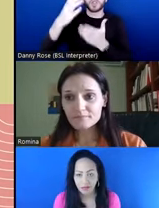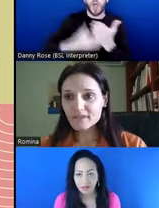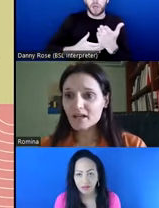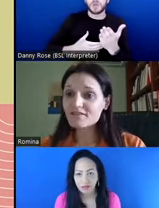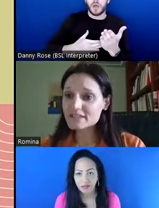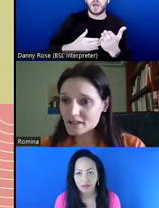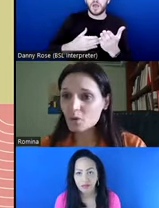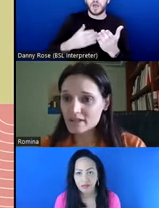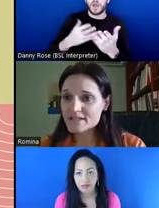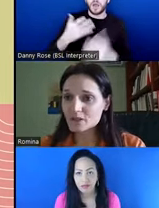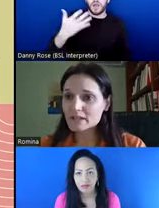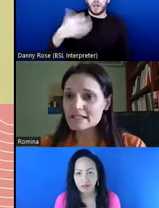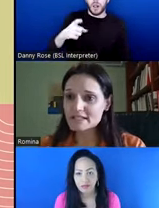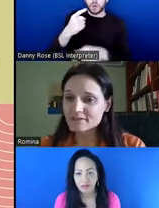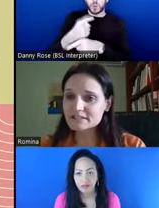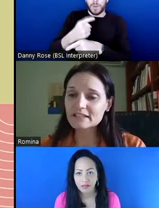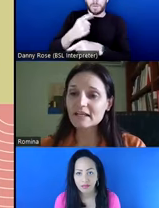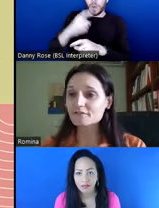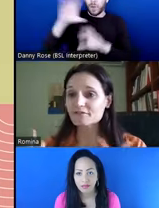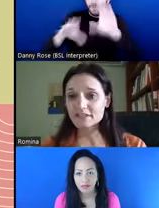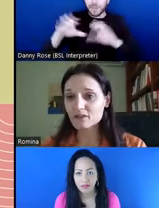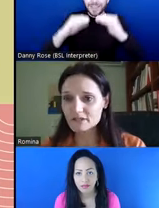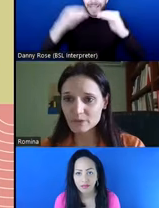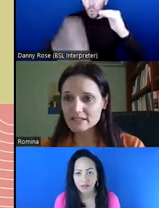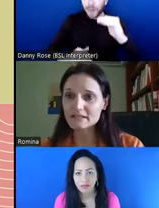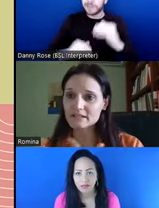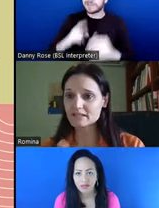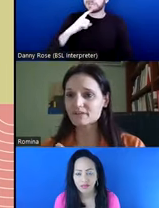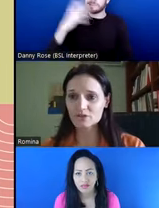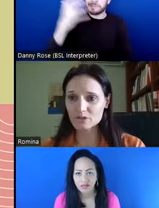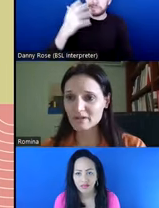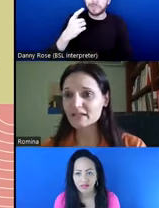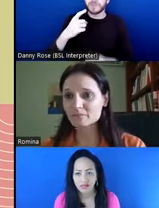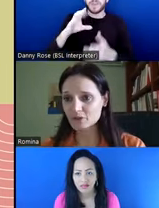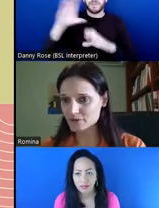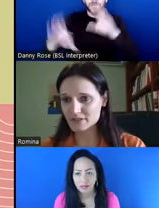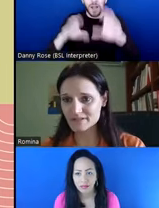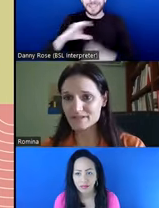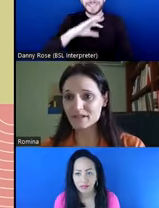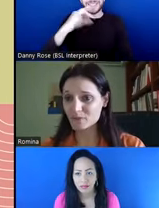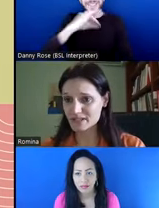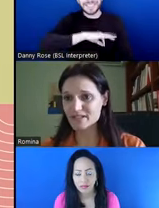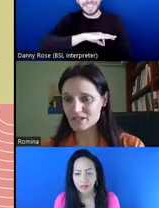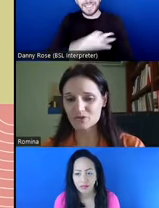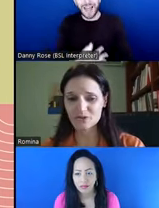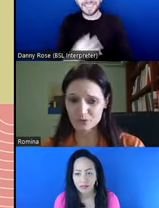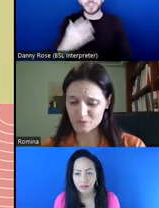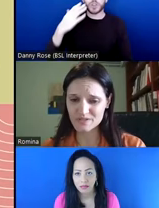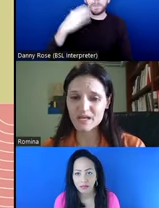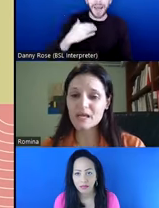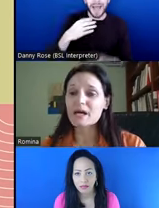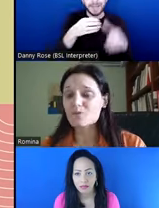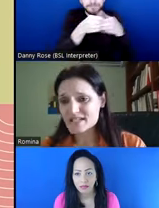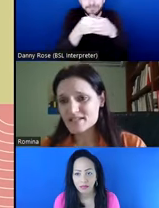funding inequalities, inequalities in funding, lack of funding continuity that disadvantages Black and minoritized organizations and